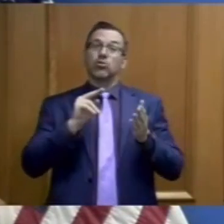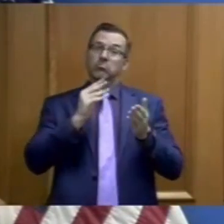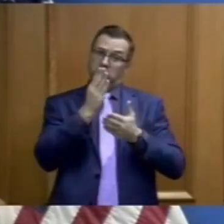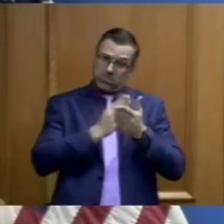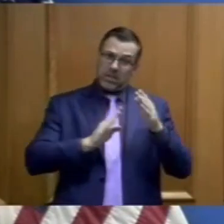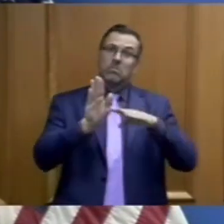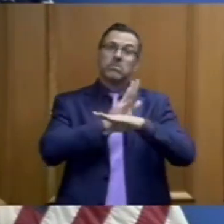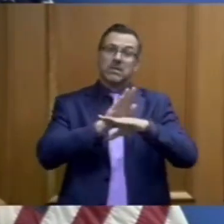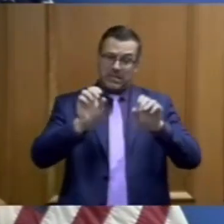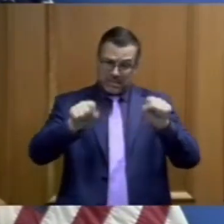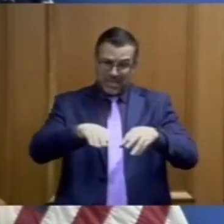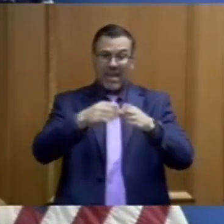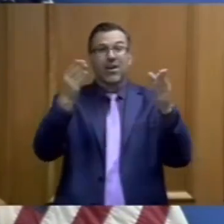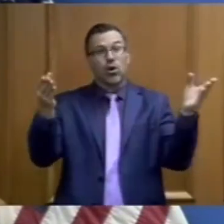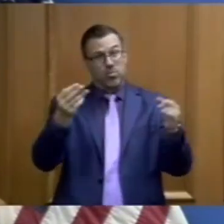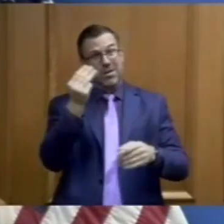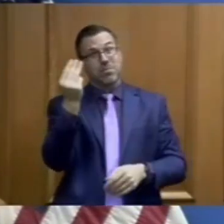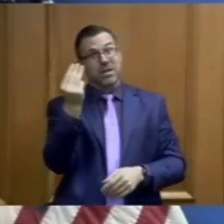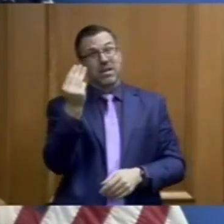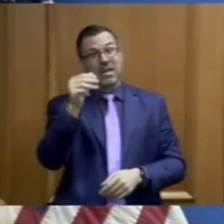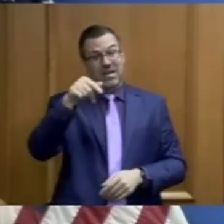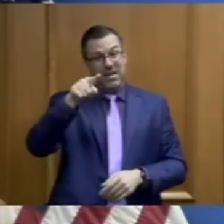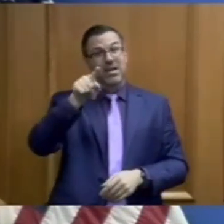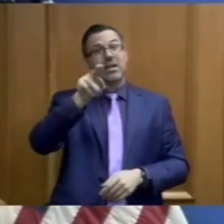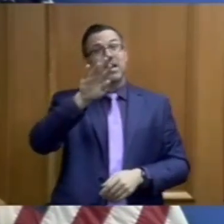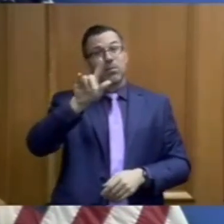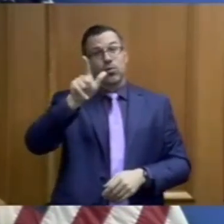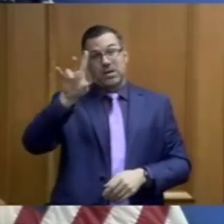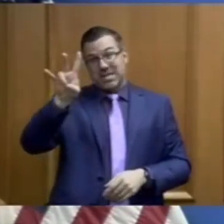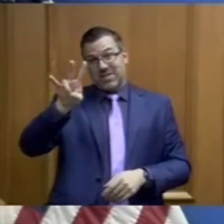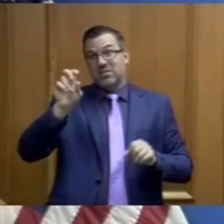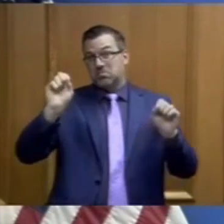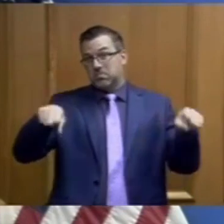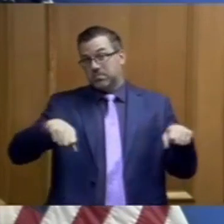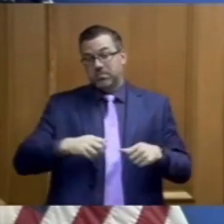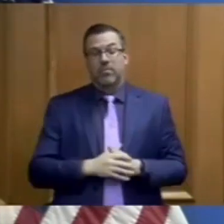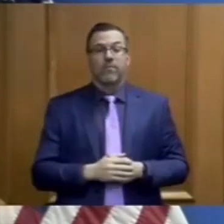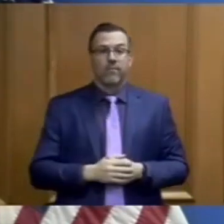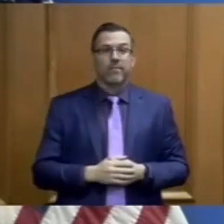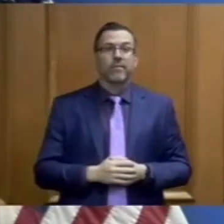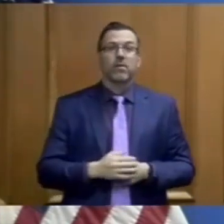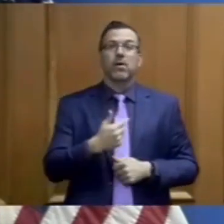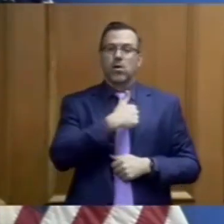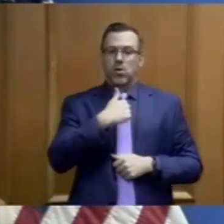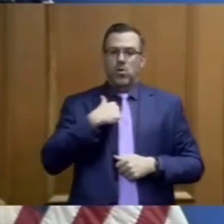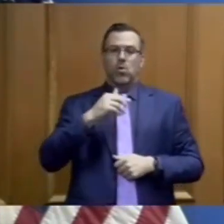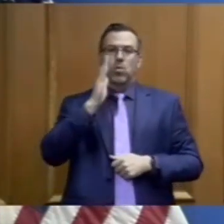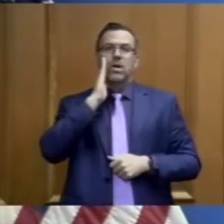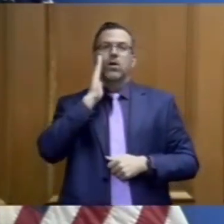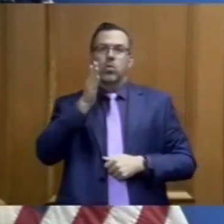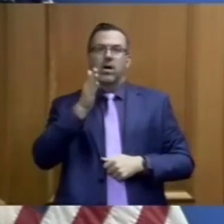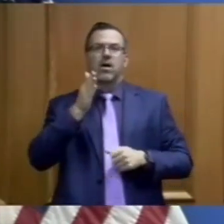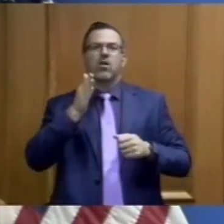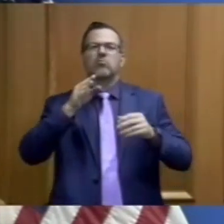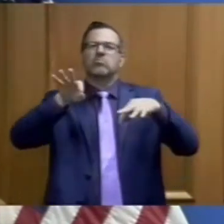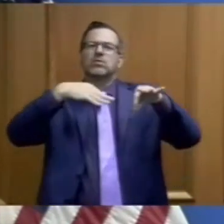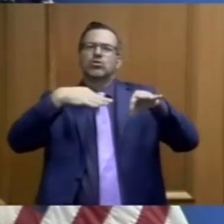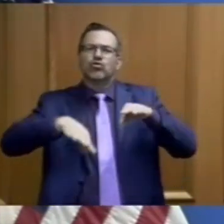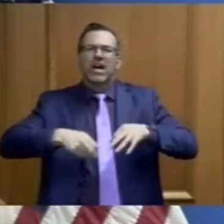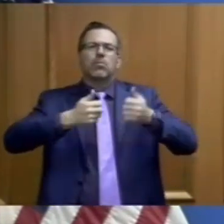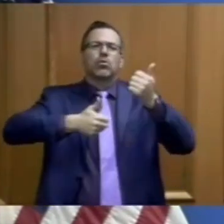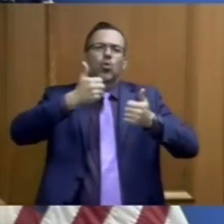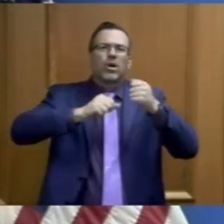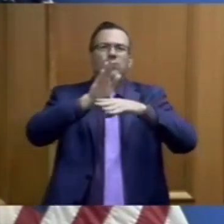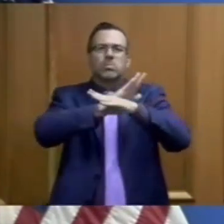April the 27th. We will be outlining the measures and those those particular businesses in the next couple of days